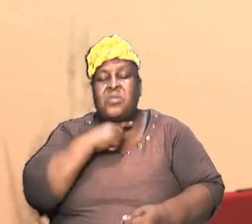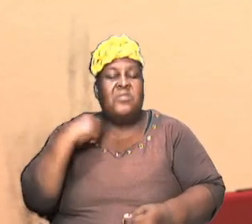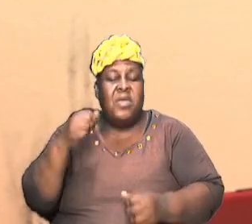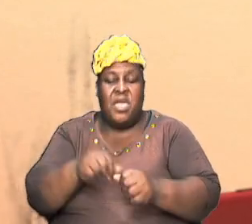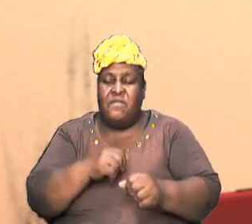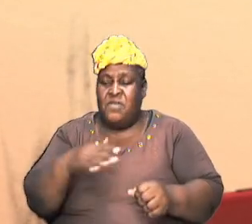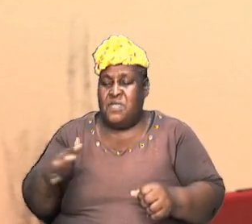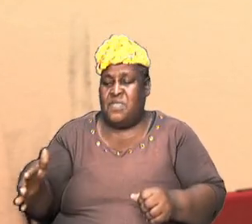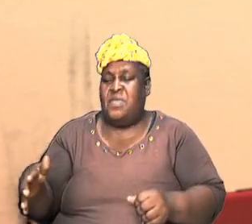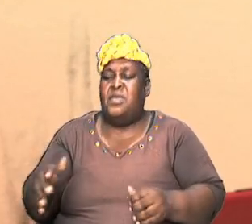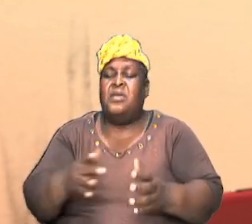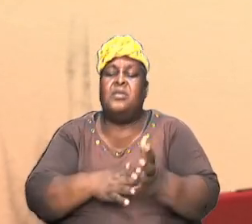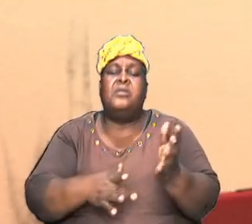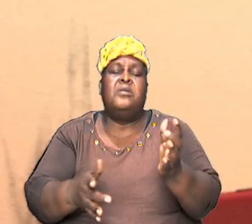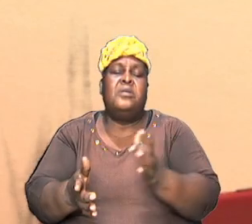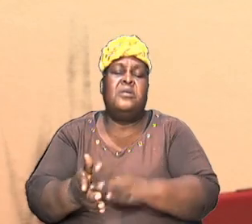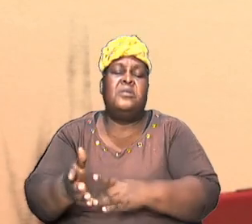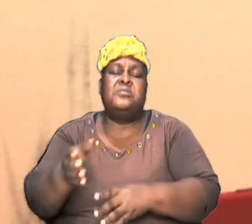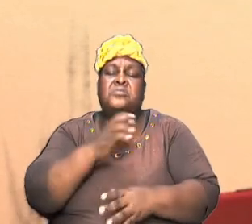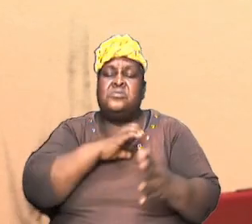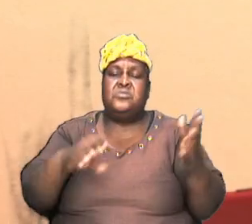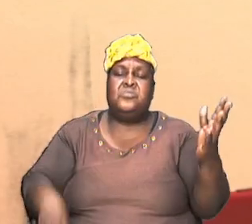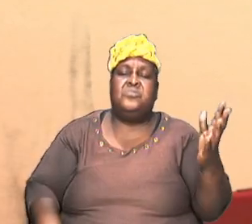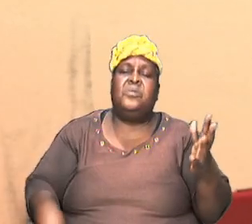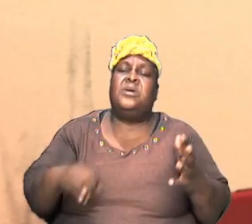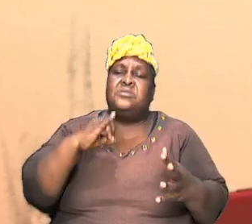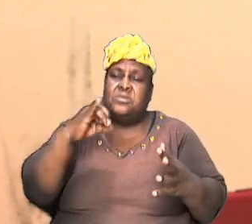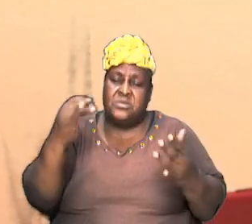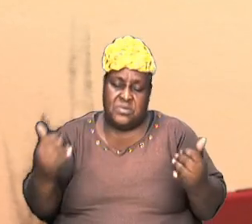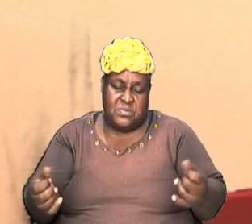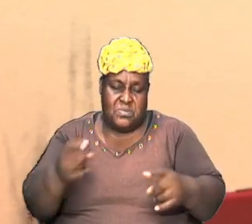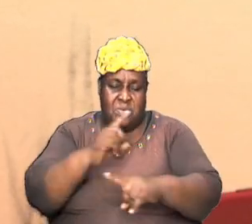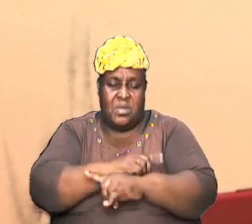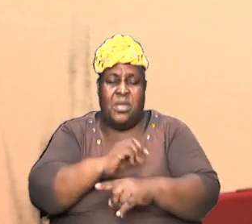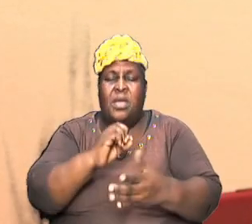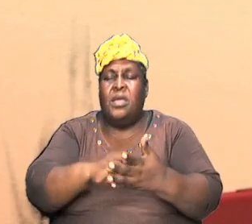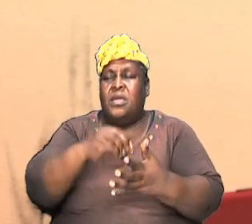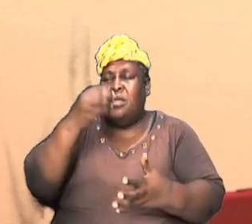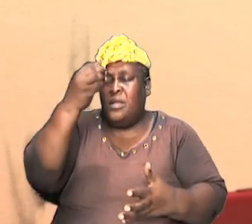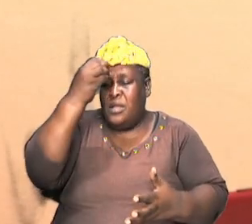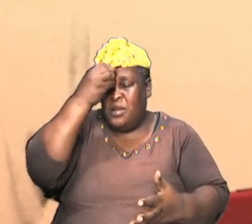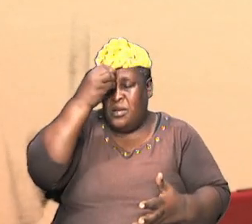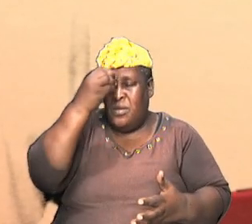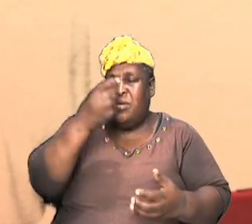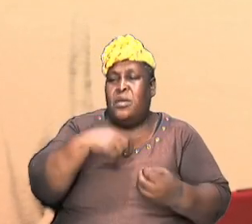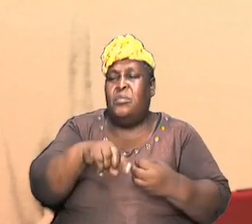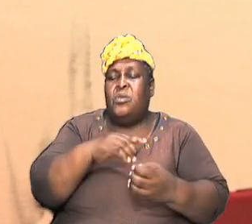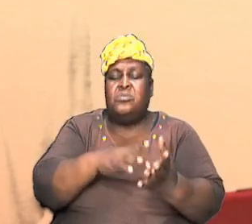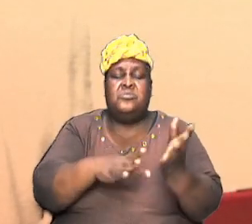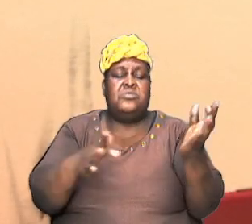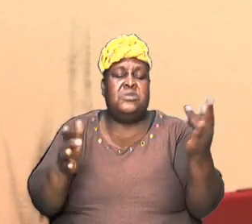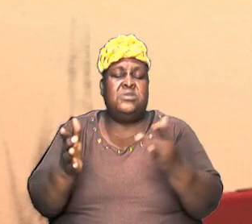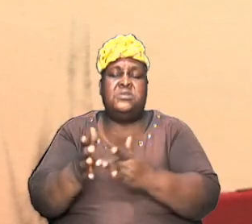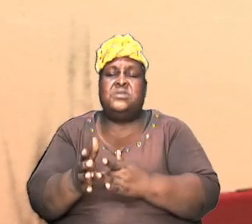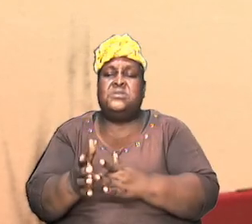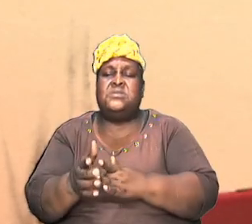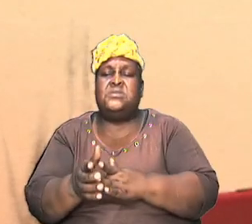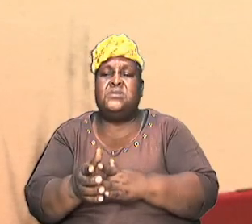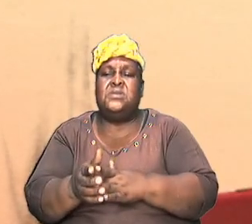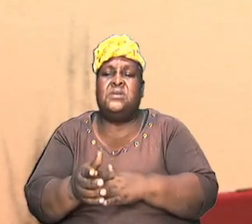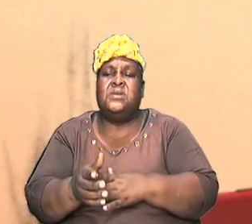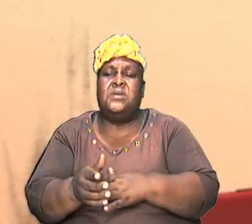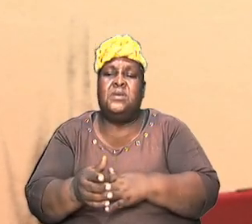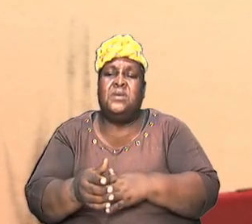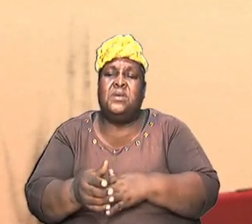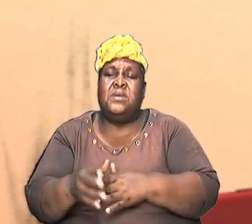Christ is today and we learned about Jesus in